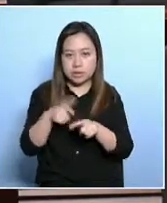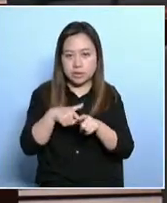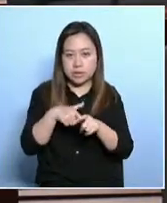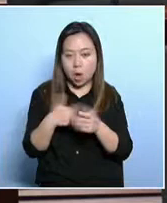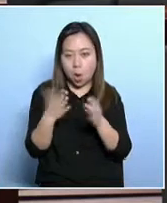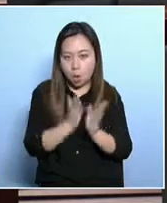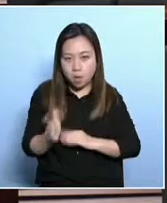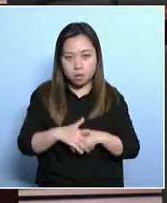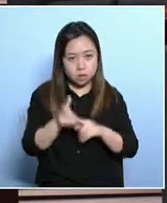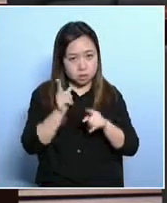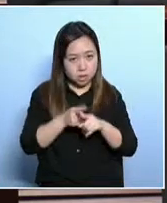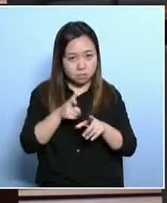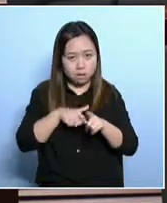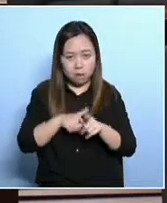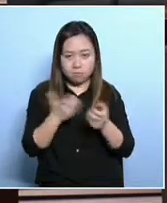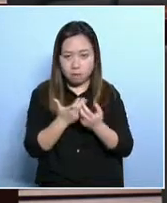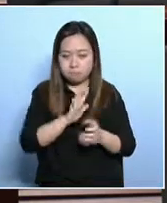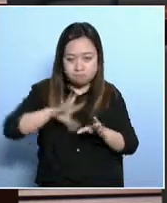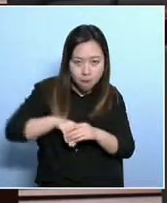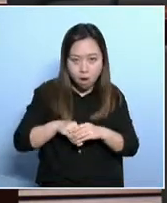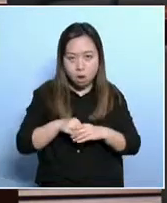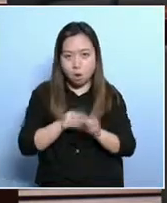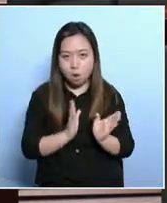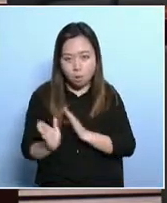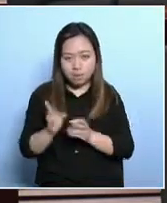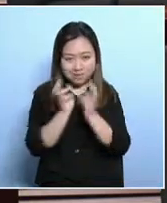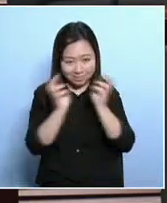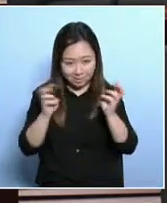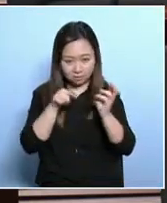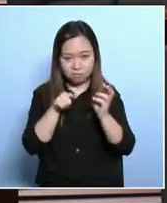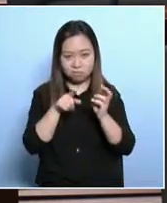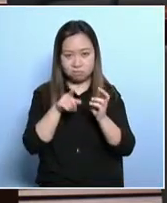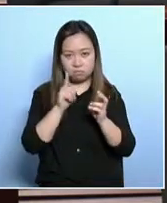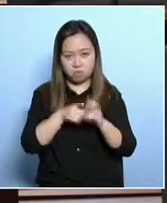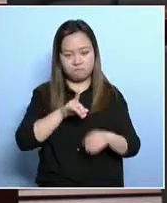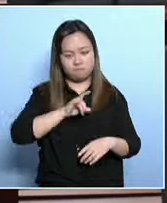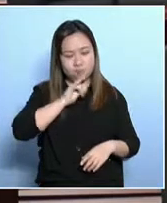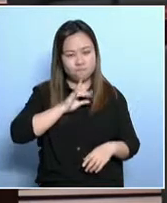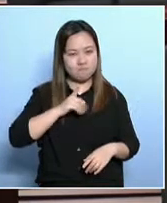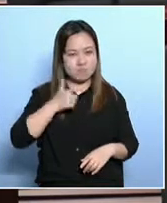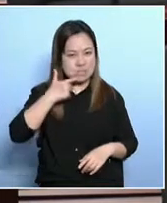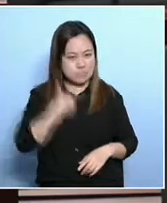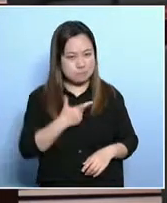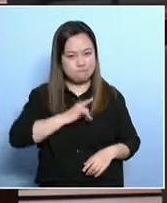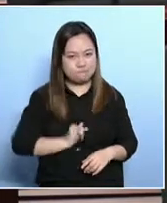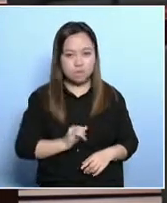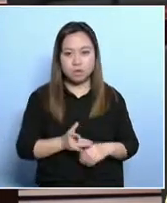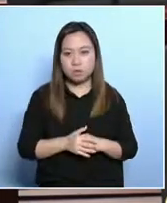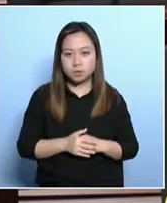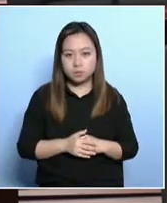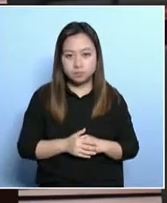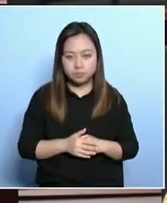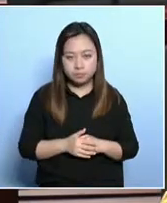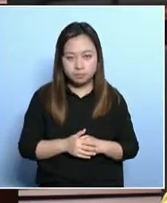non-means tested mechanism, but